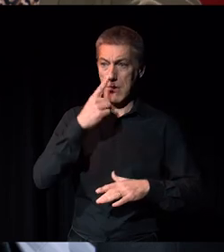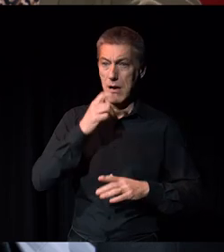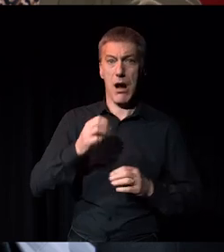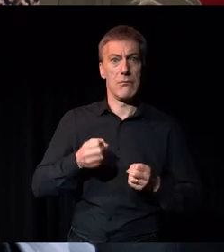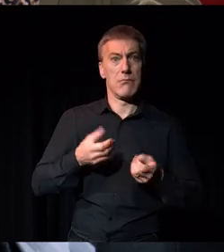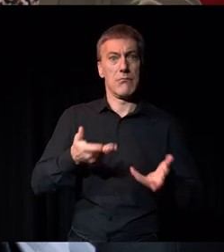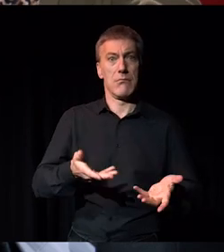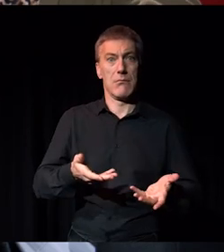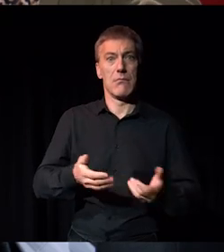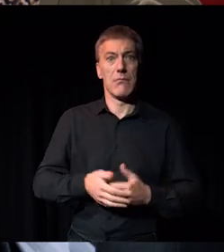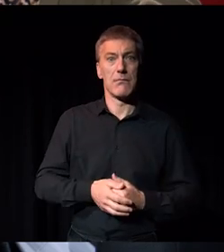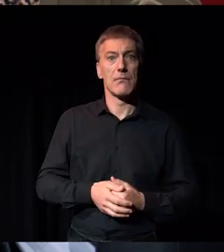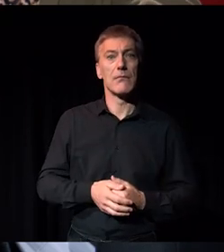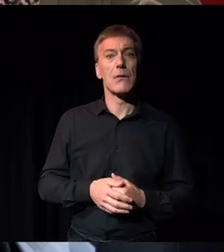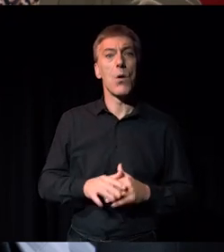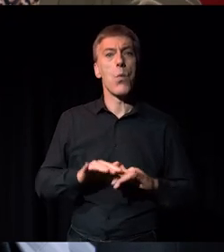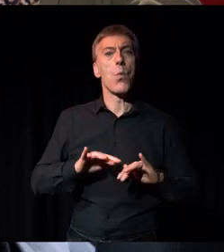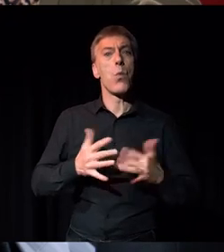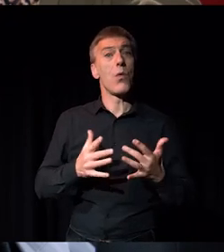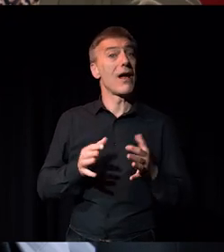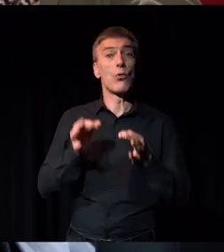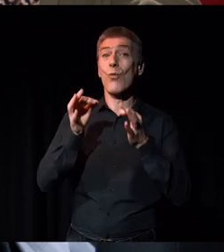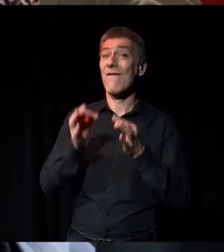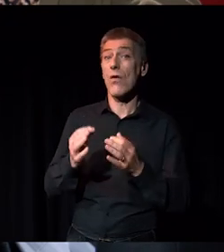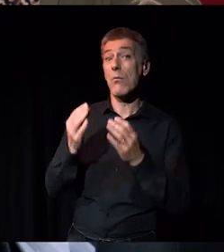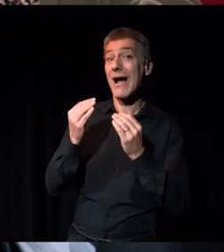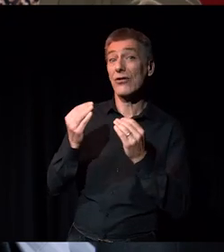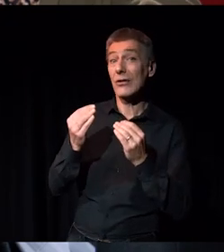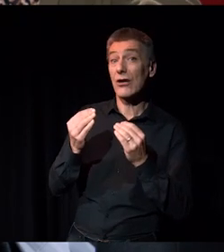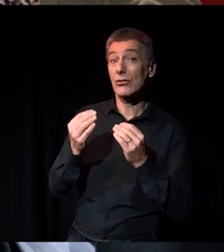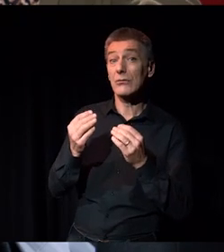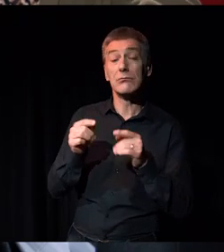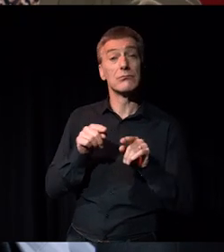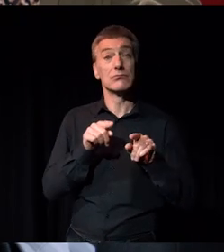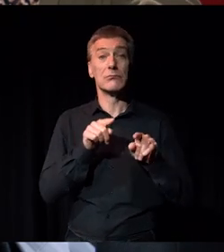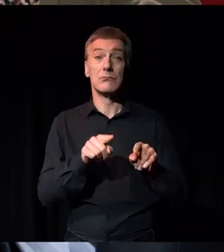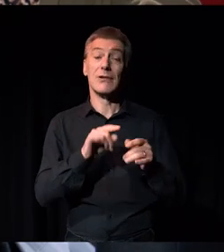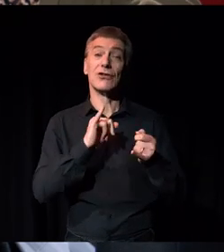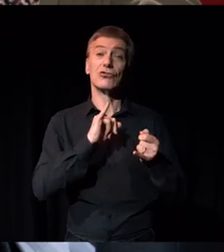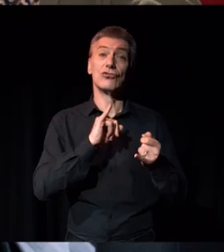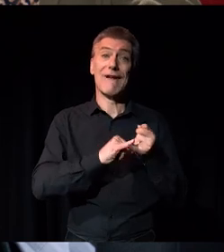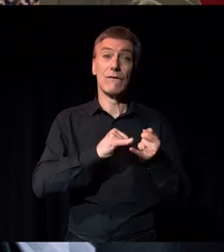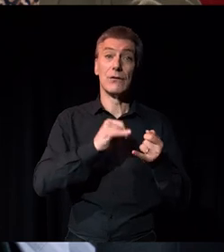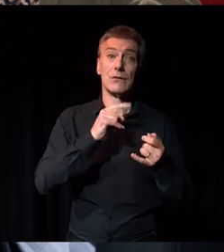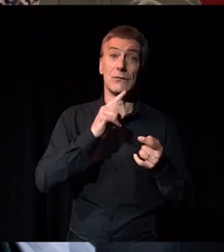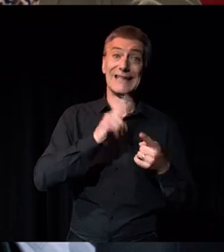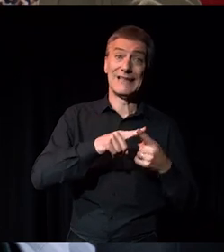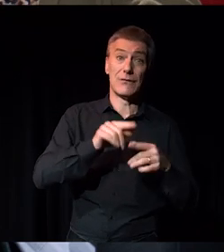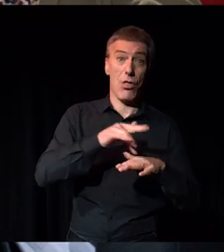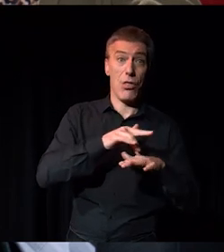And I think without, you know, without a formal education, actually, what Stratford East offered me was a form of education,